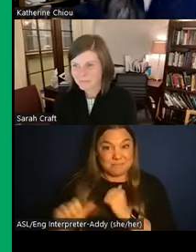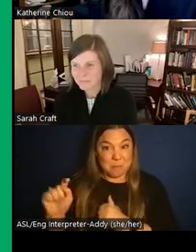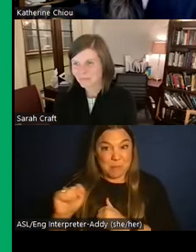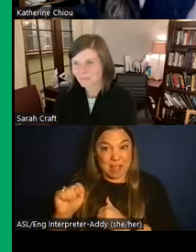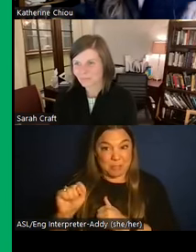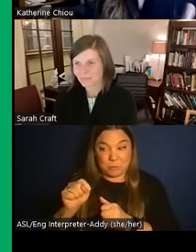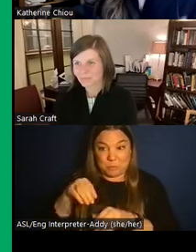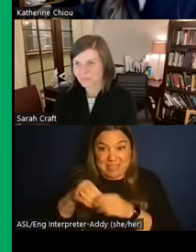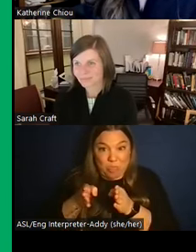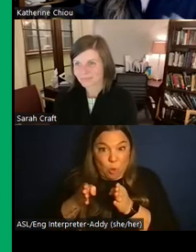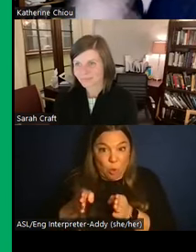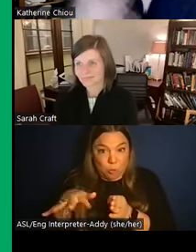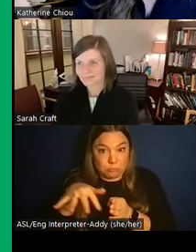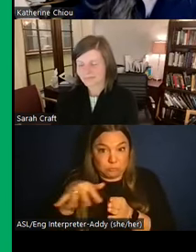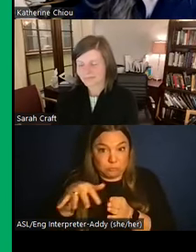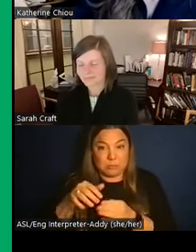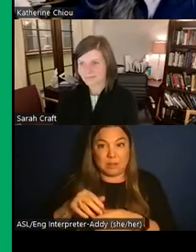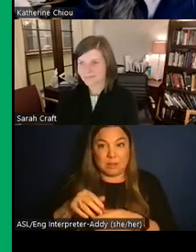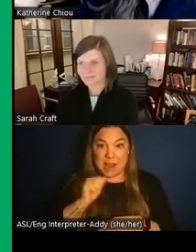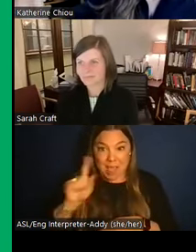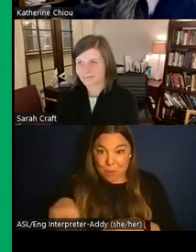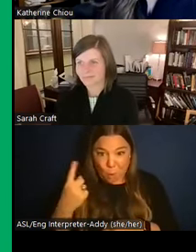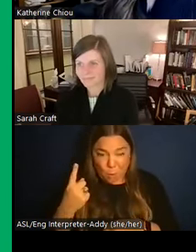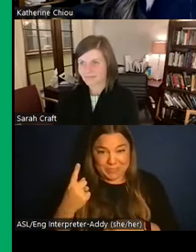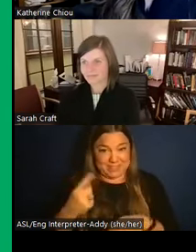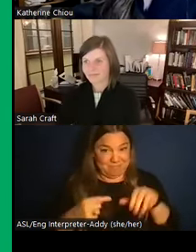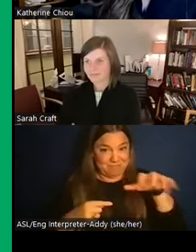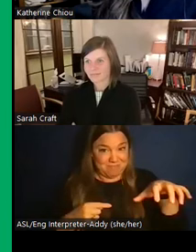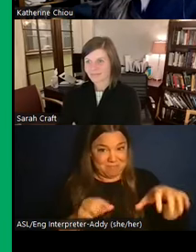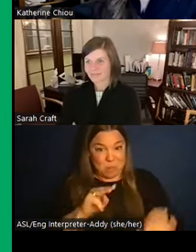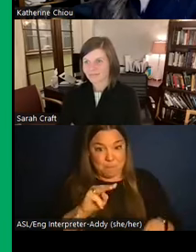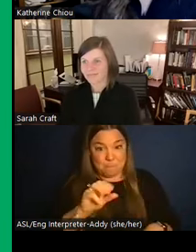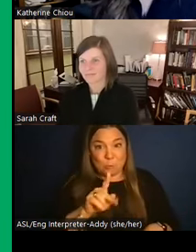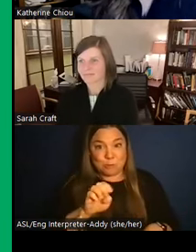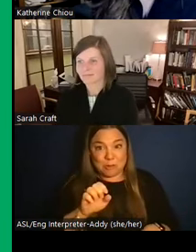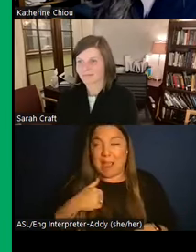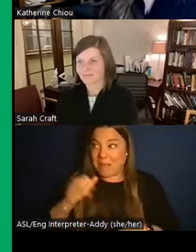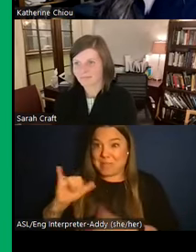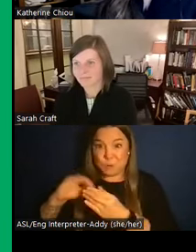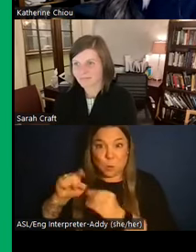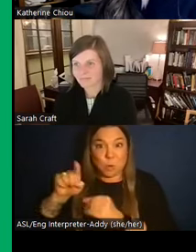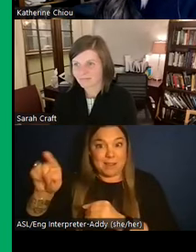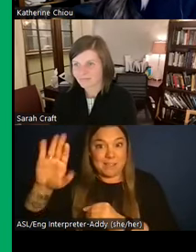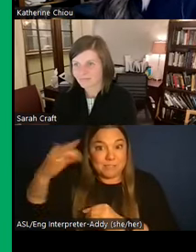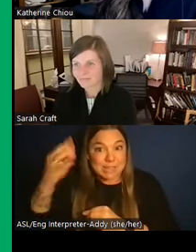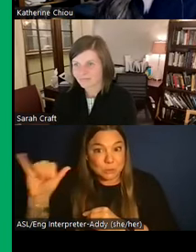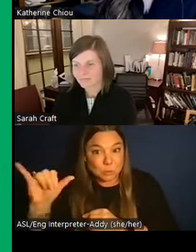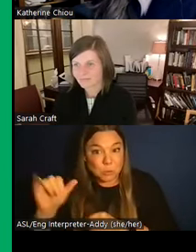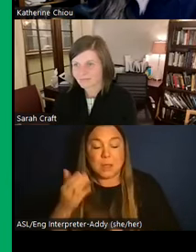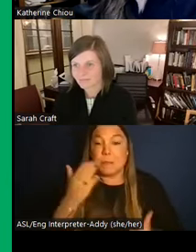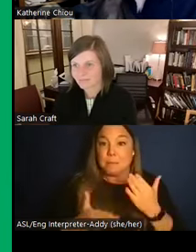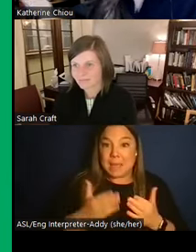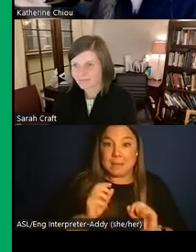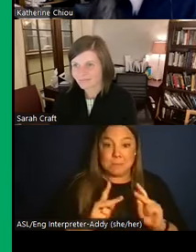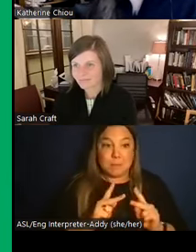restricted just to here. That's definitely we have accounts elsewhere. Or was it because like the people that were cooking were so busy that they felt like, okay, I